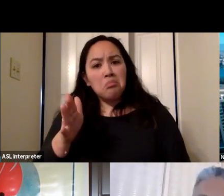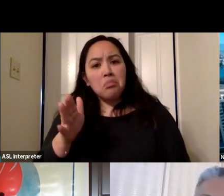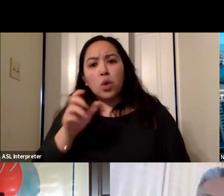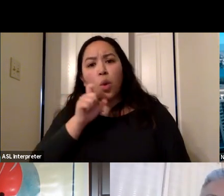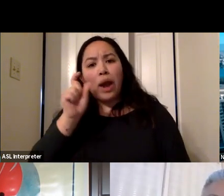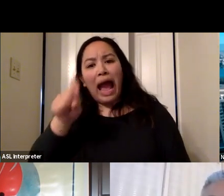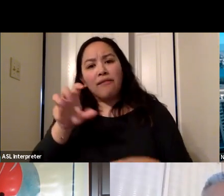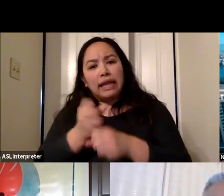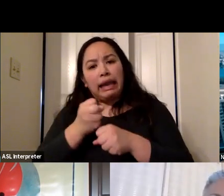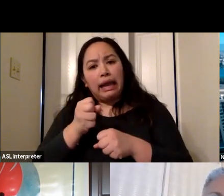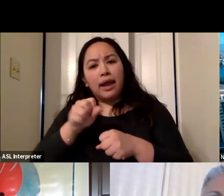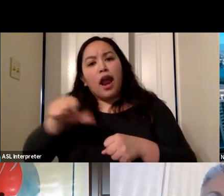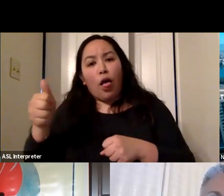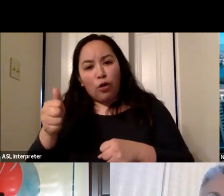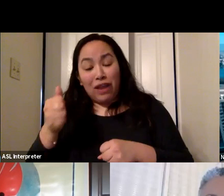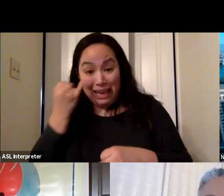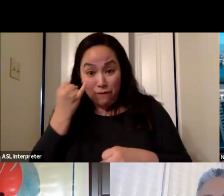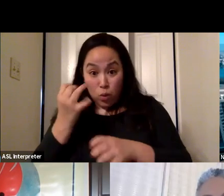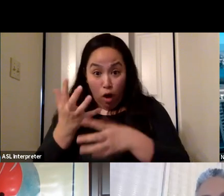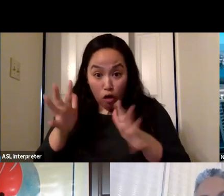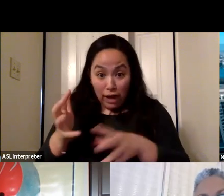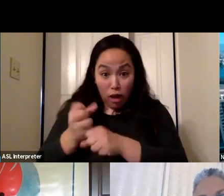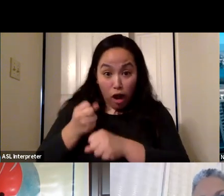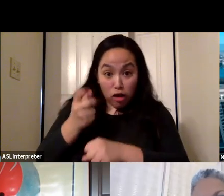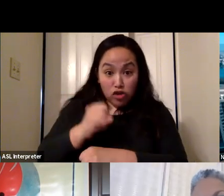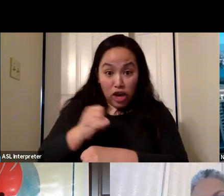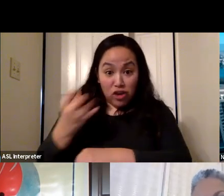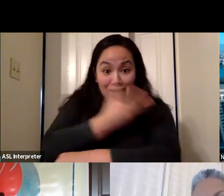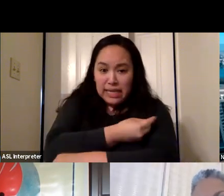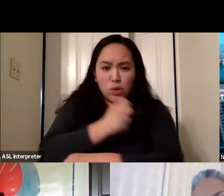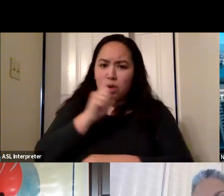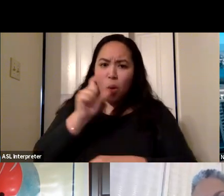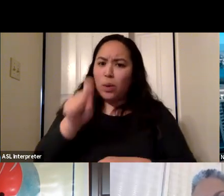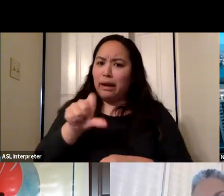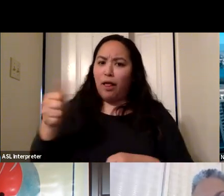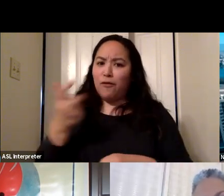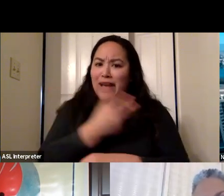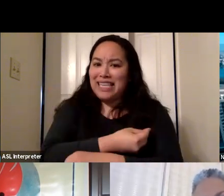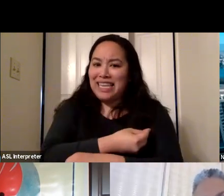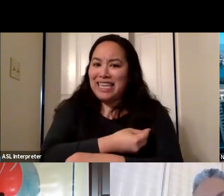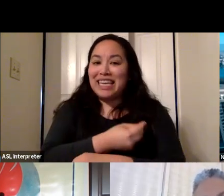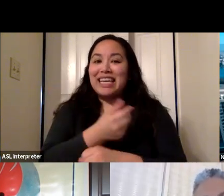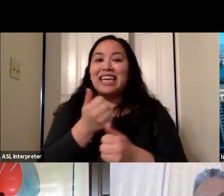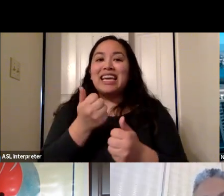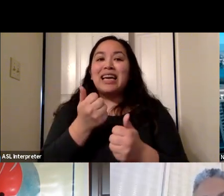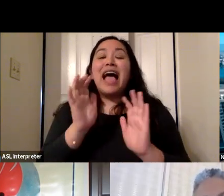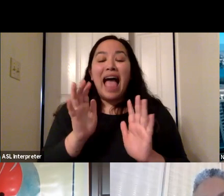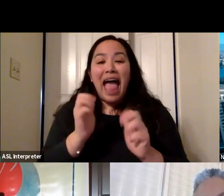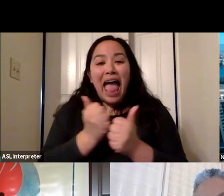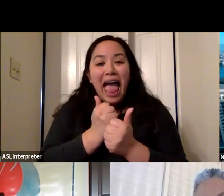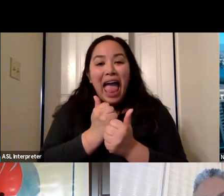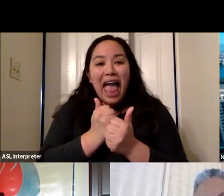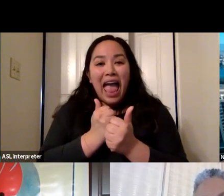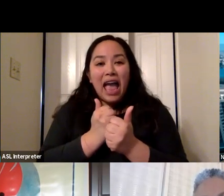of those other vaccines if you've got J&J. The all this stuff about the J&J pause, that wasn't about